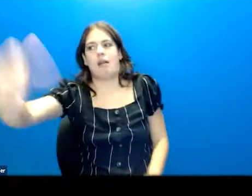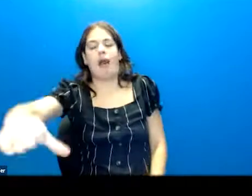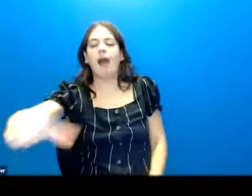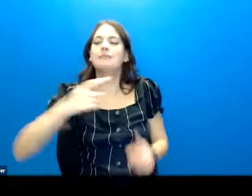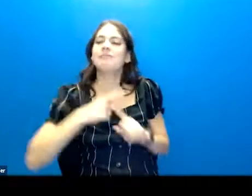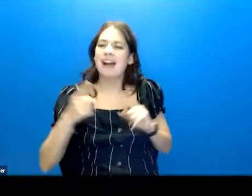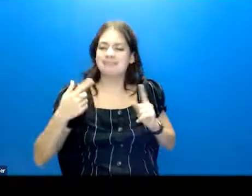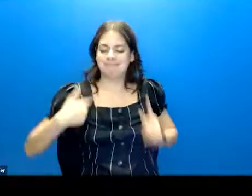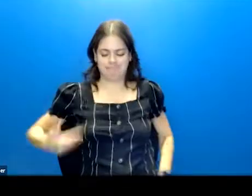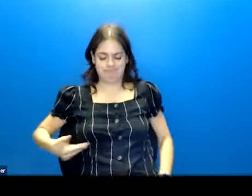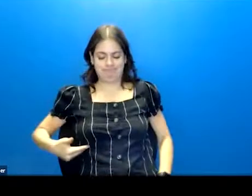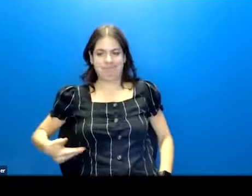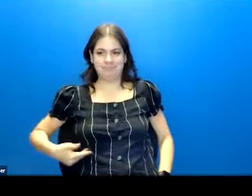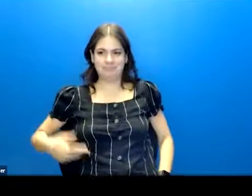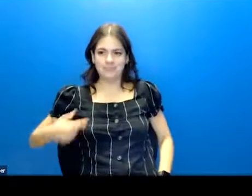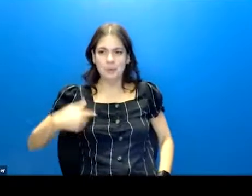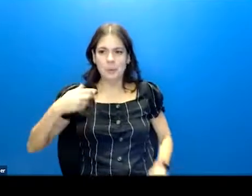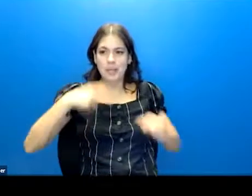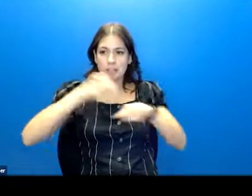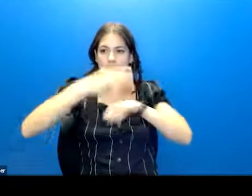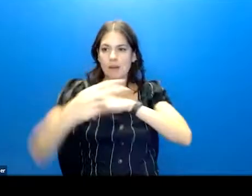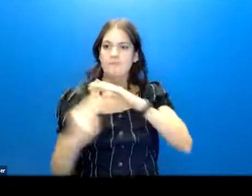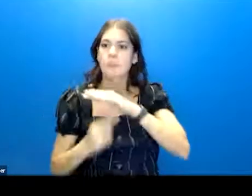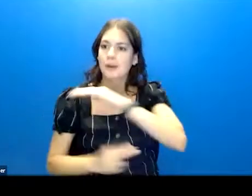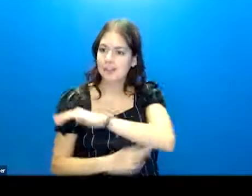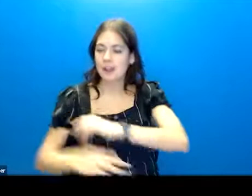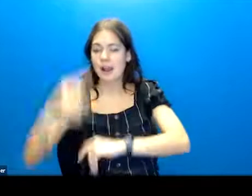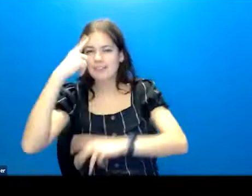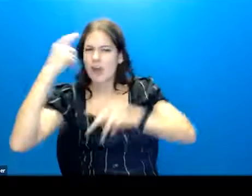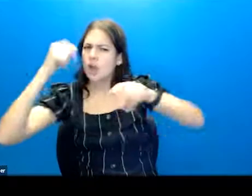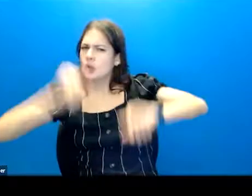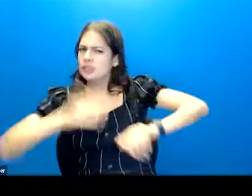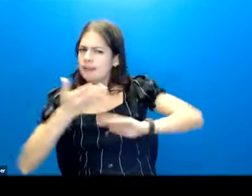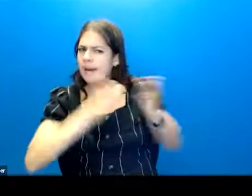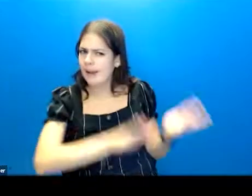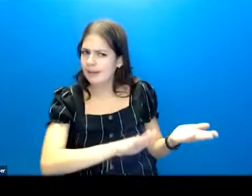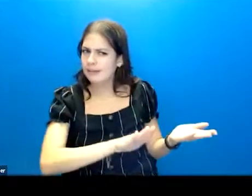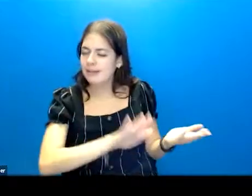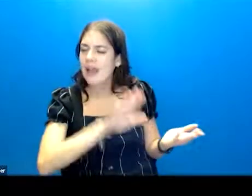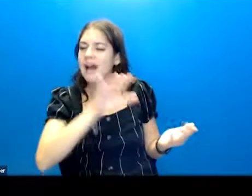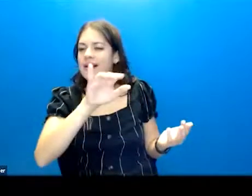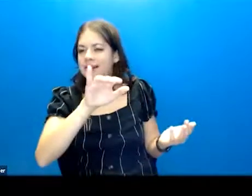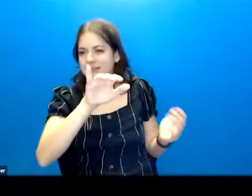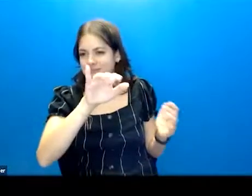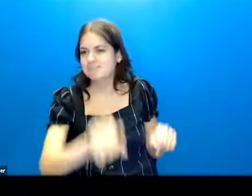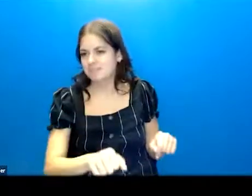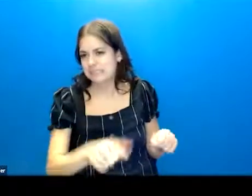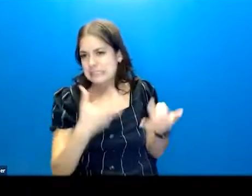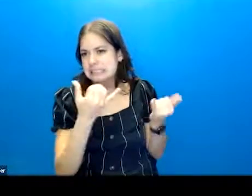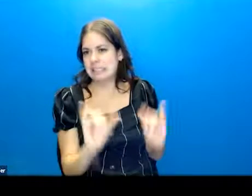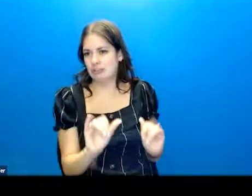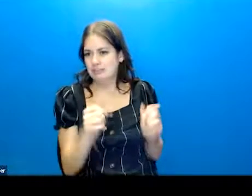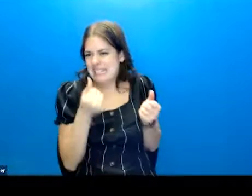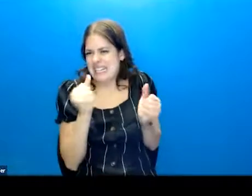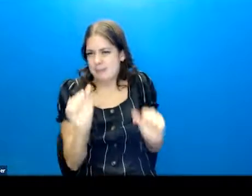when I jumped off the bridge, I thought I could die. That you count. Okay.